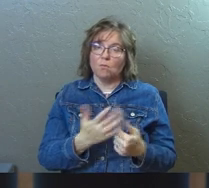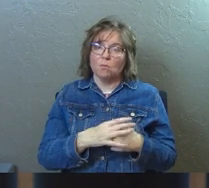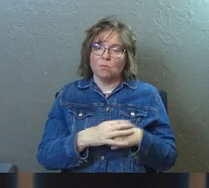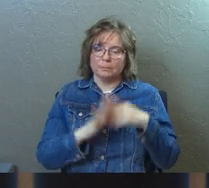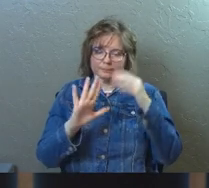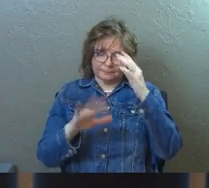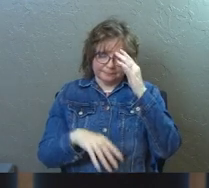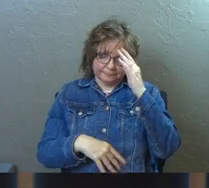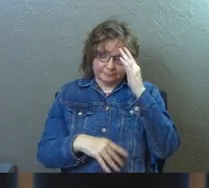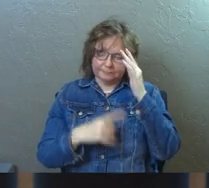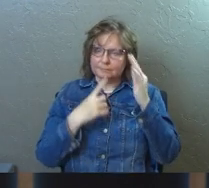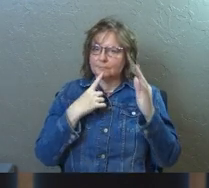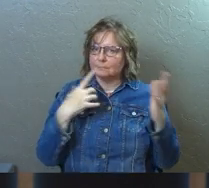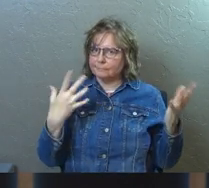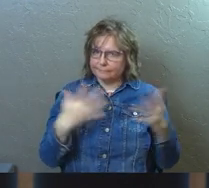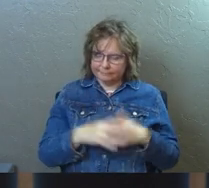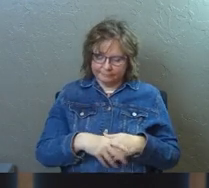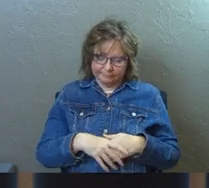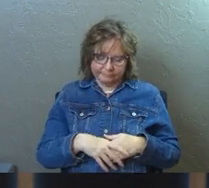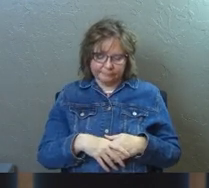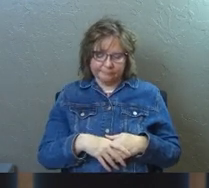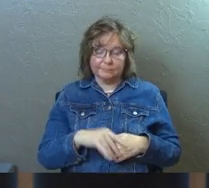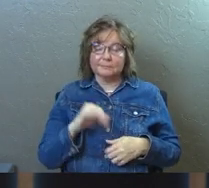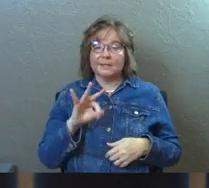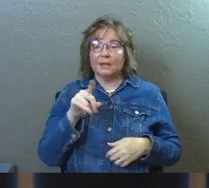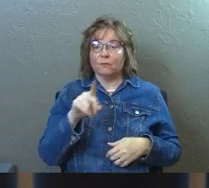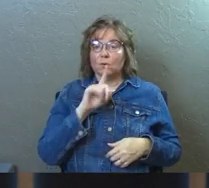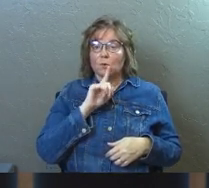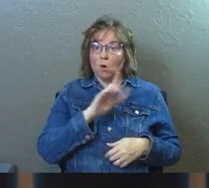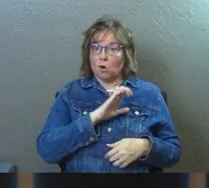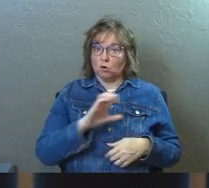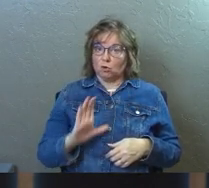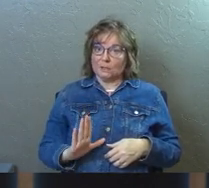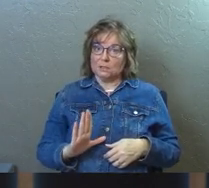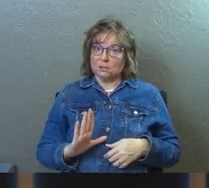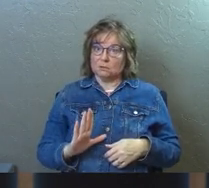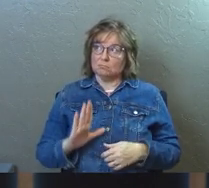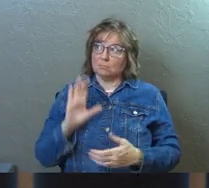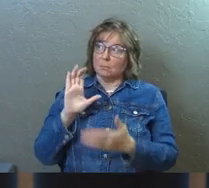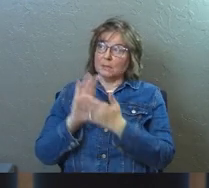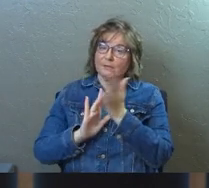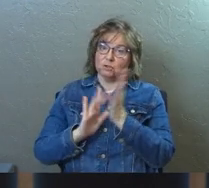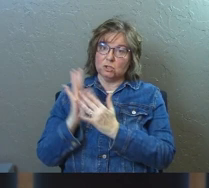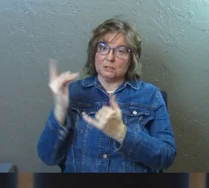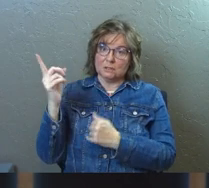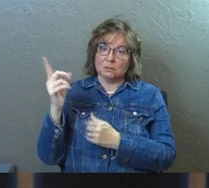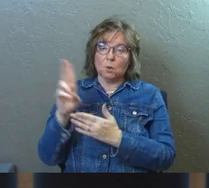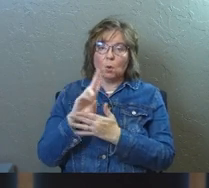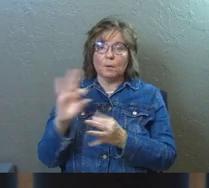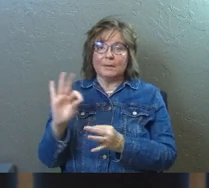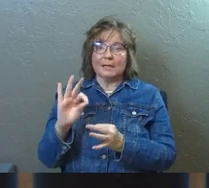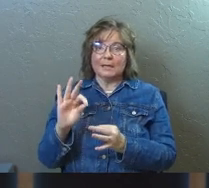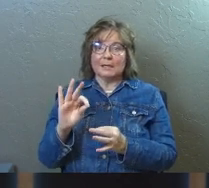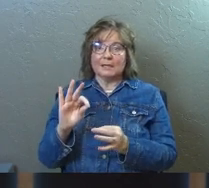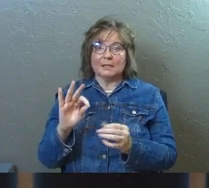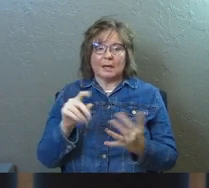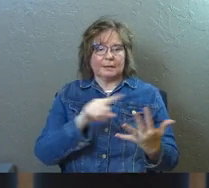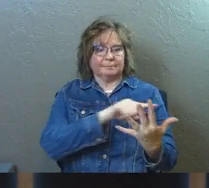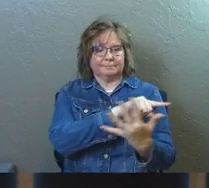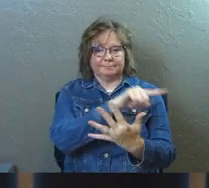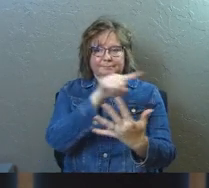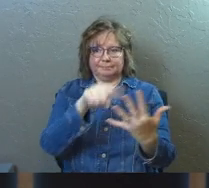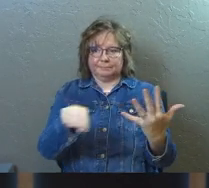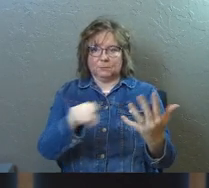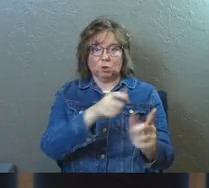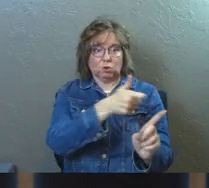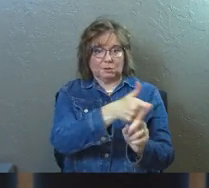So here's what that just said. If you are a Christian today, the Holy Spirit has distributed to you